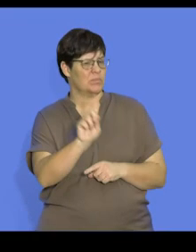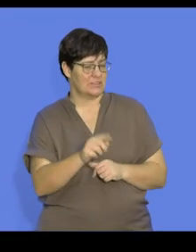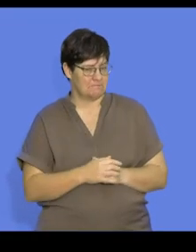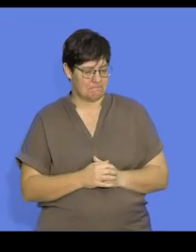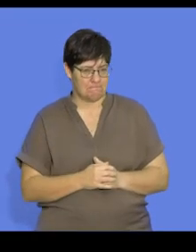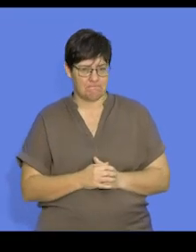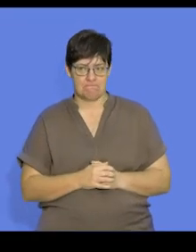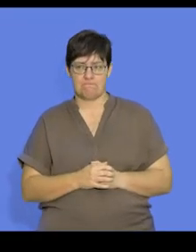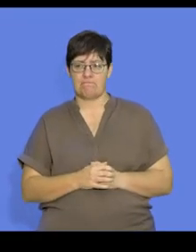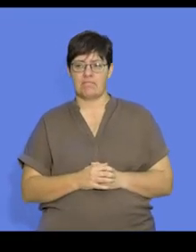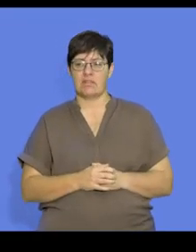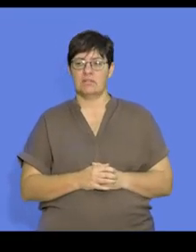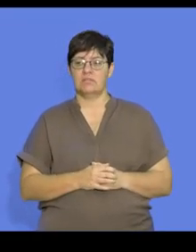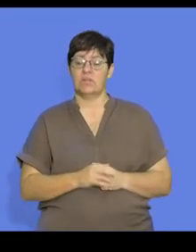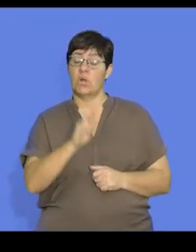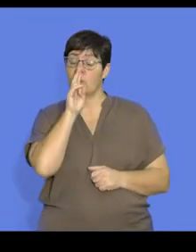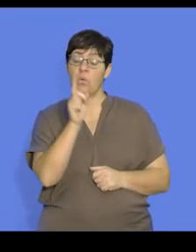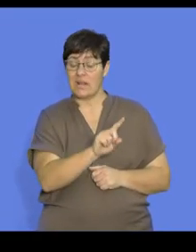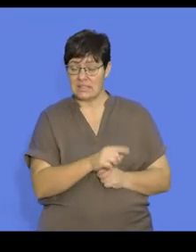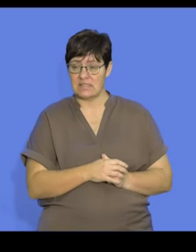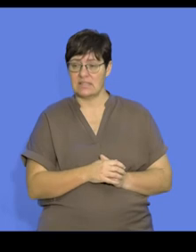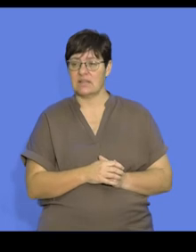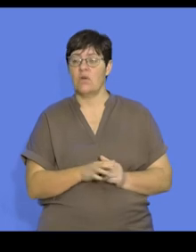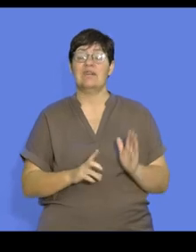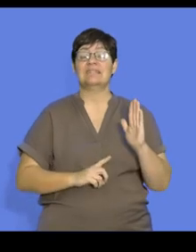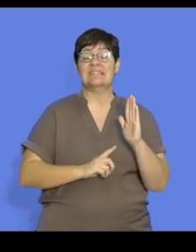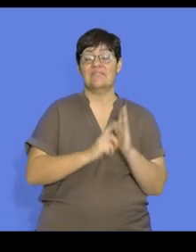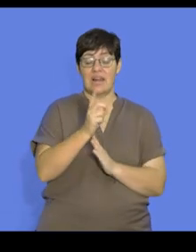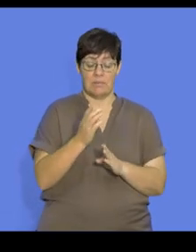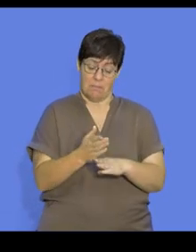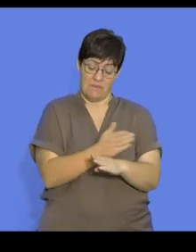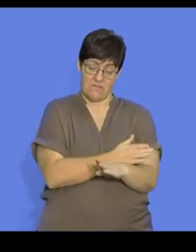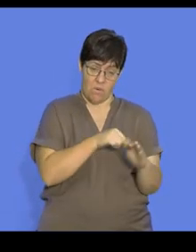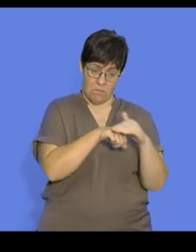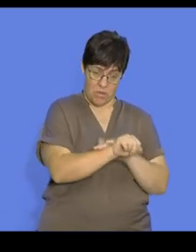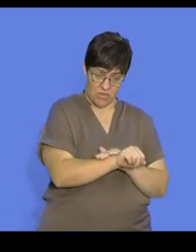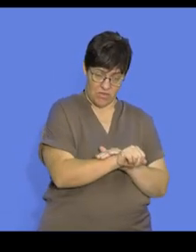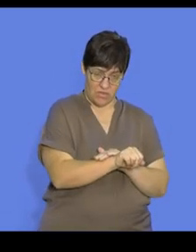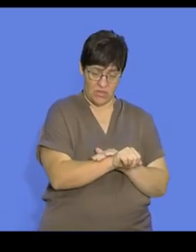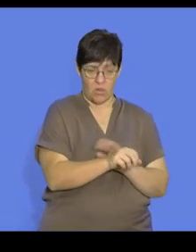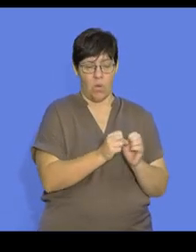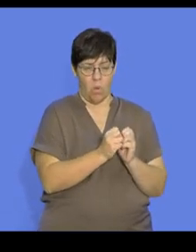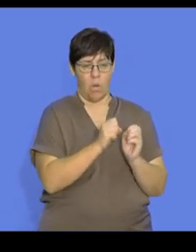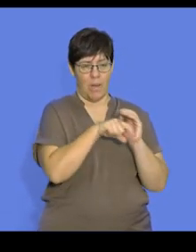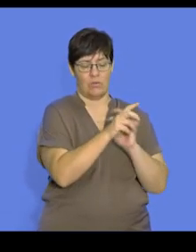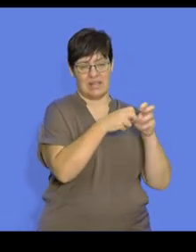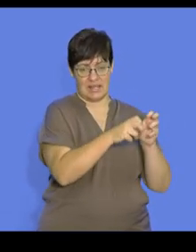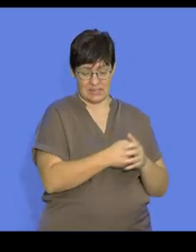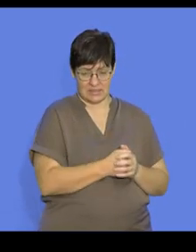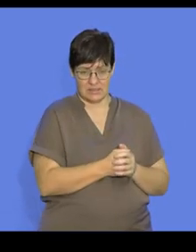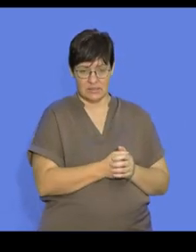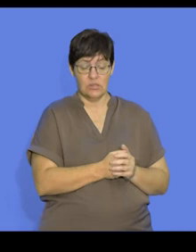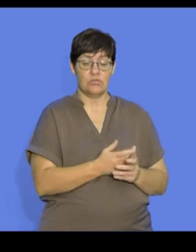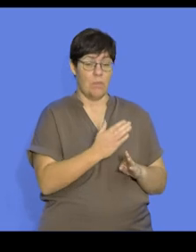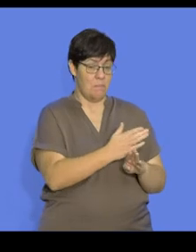When we look at this, we refer to essentially the development before birth or hatching. So the amount of development that occurs